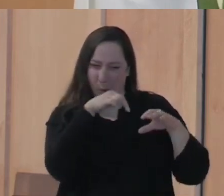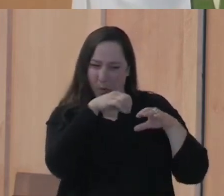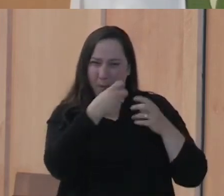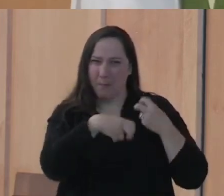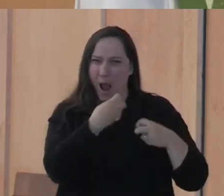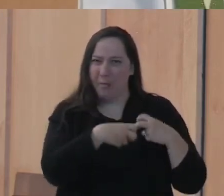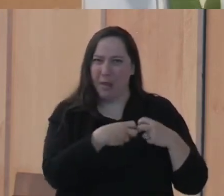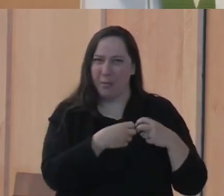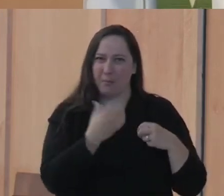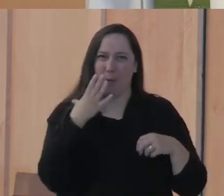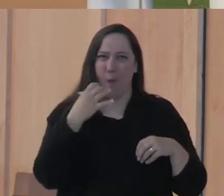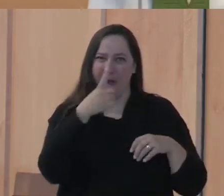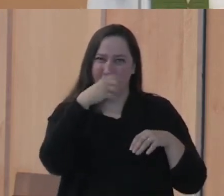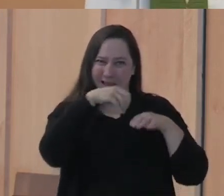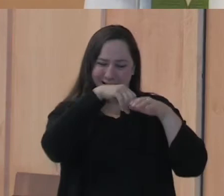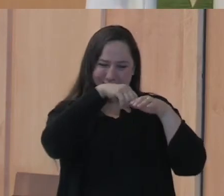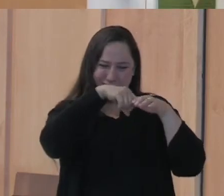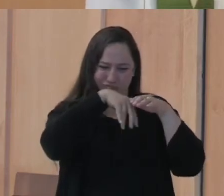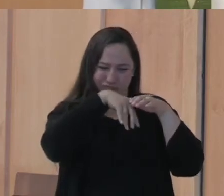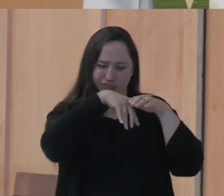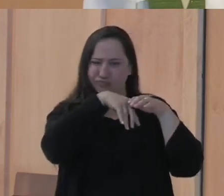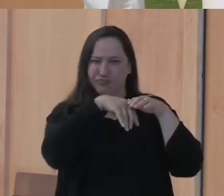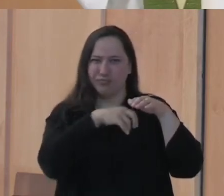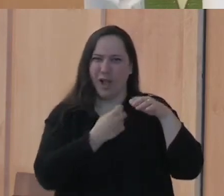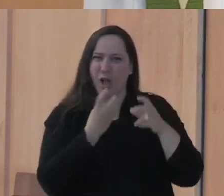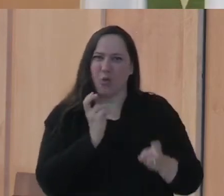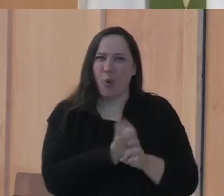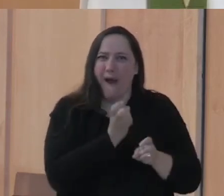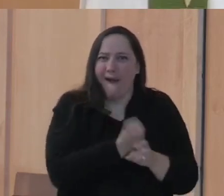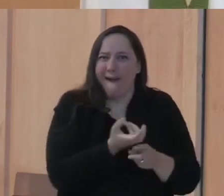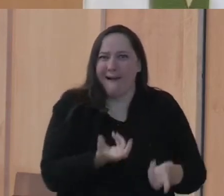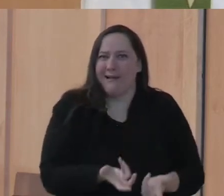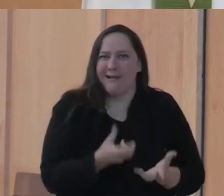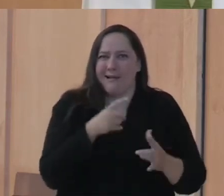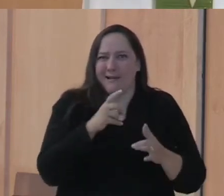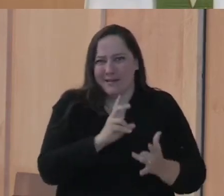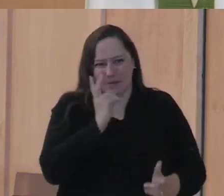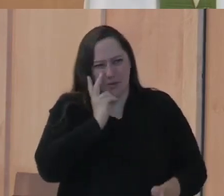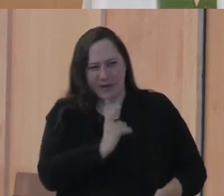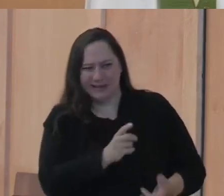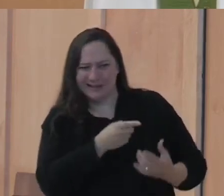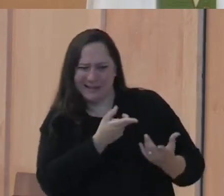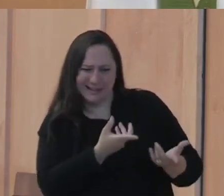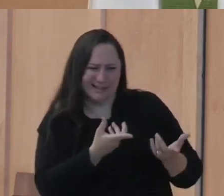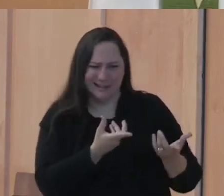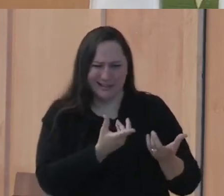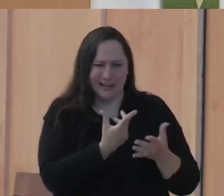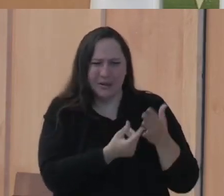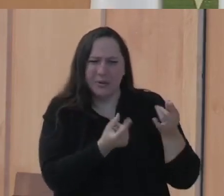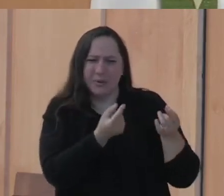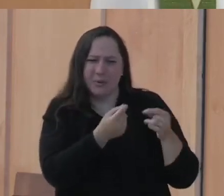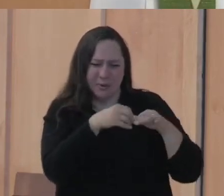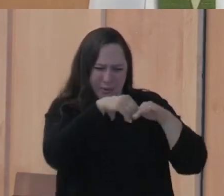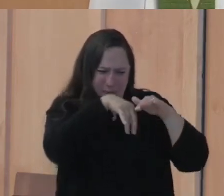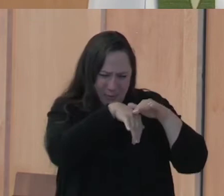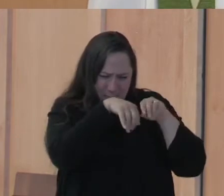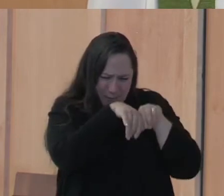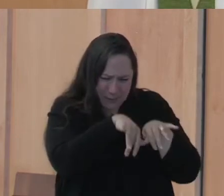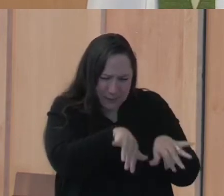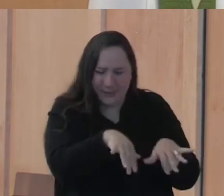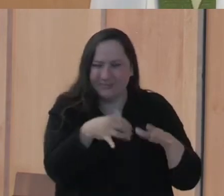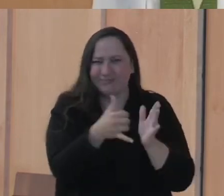because underground, it's all rocky, and so you can see just by looking there, there's nowhere for that taproot to go down any deeper.